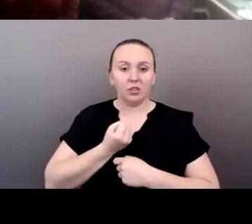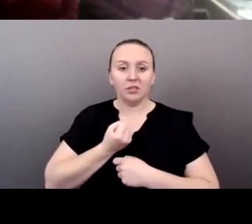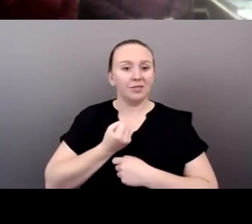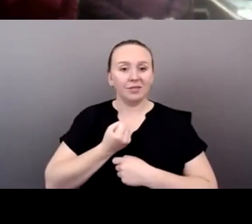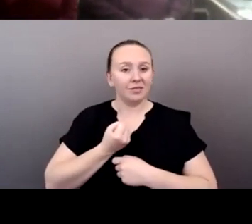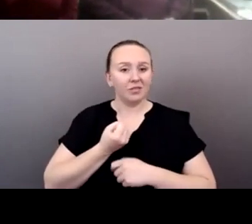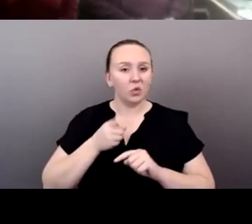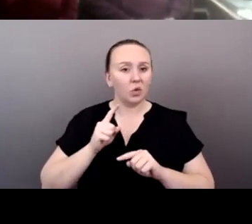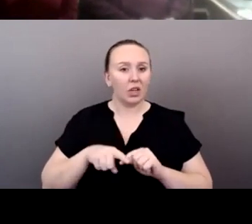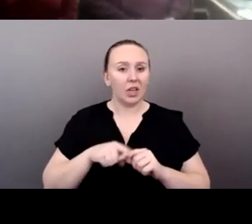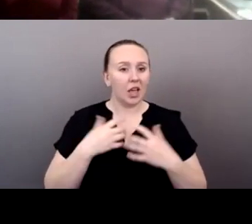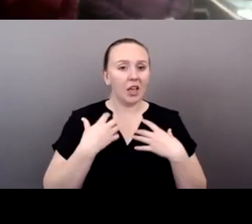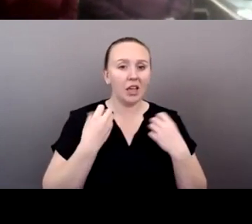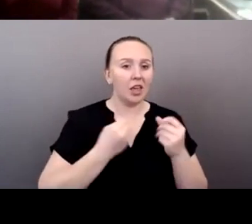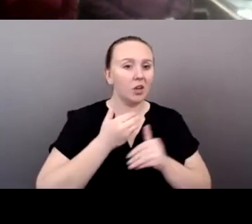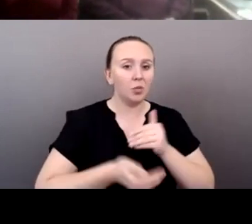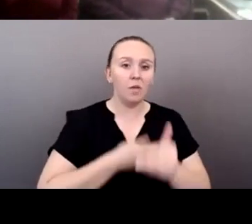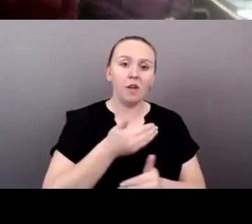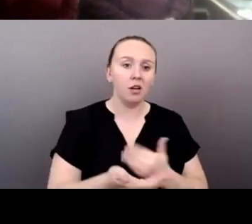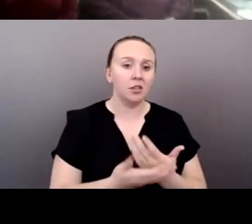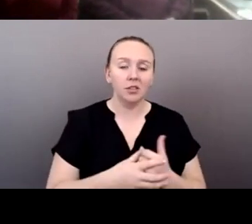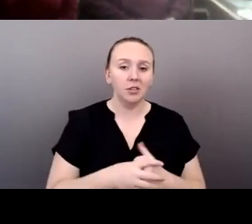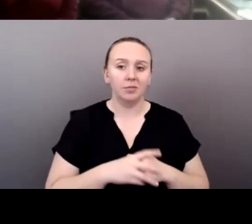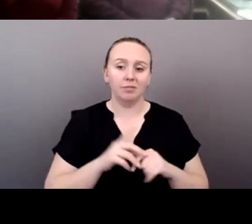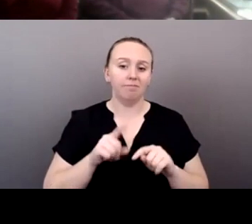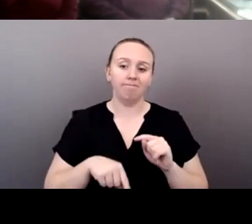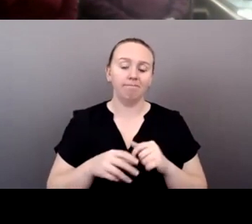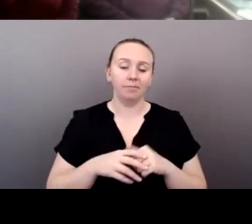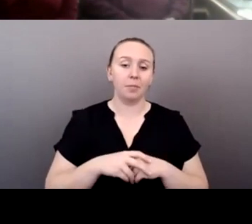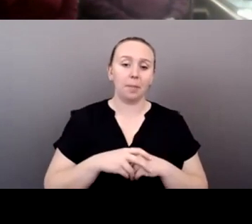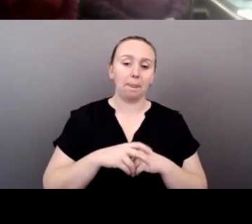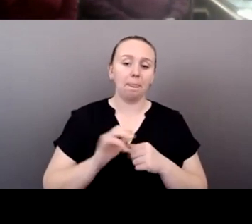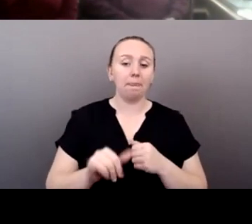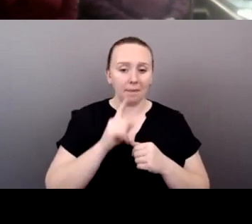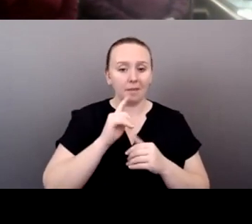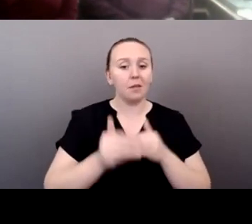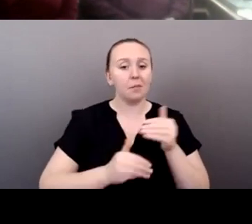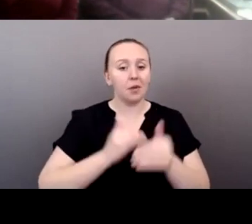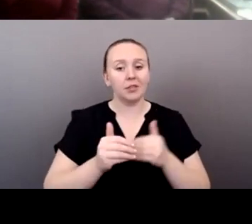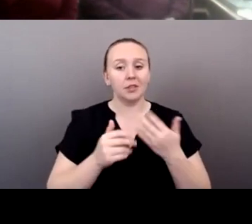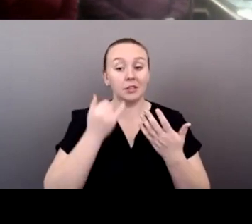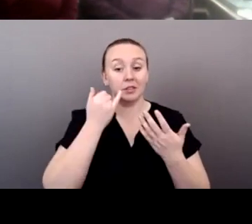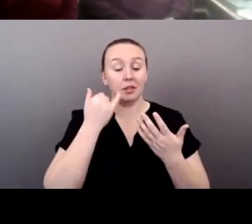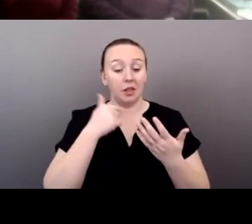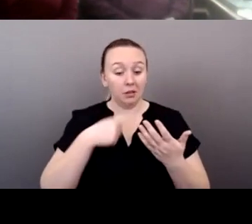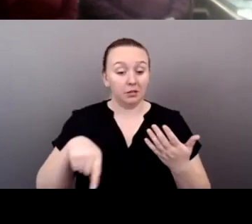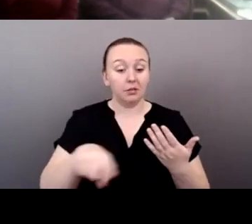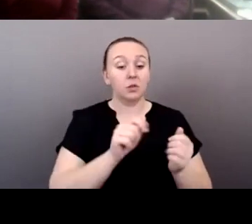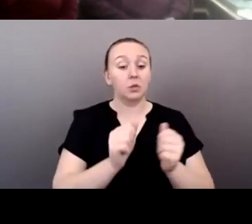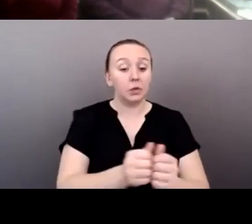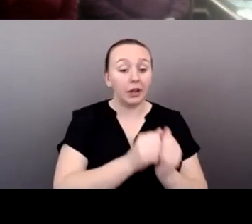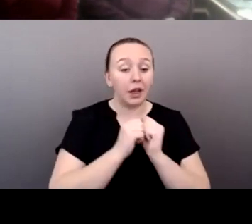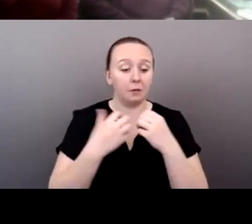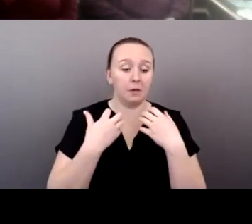anything. And so it is a process of the, that we can heal together and we can be there